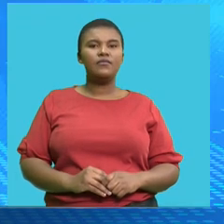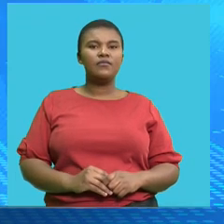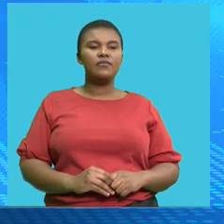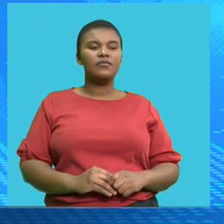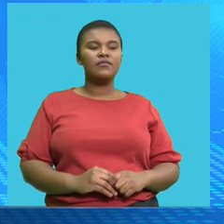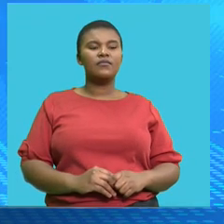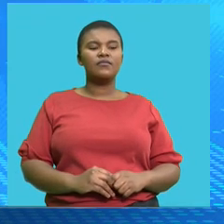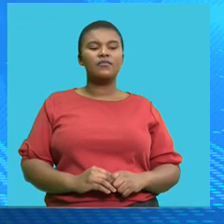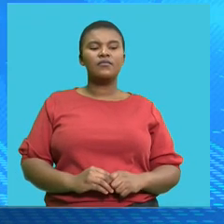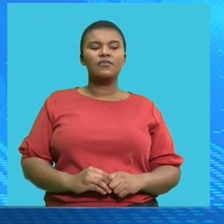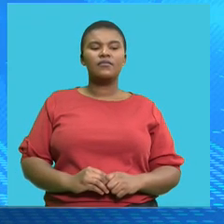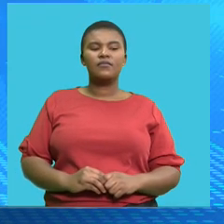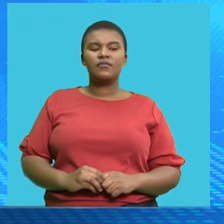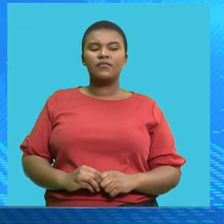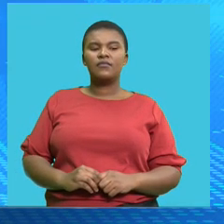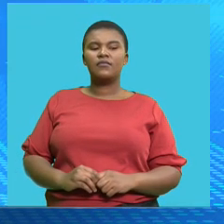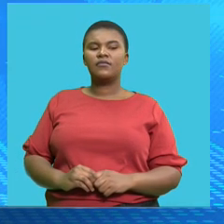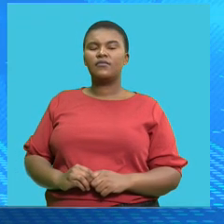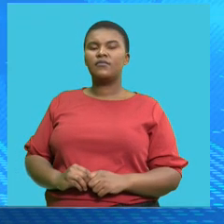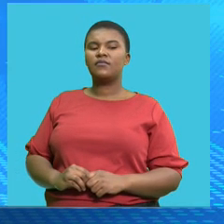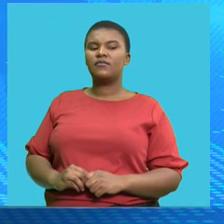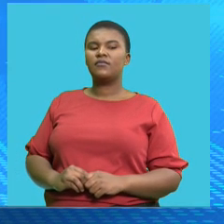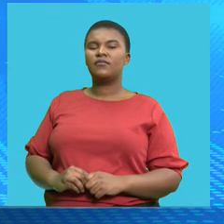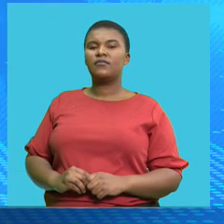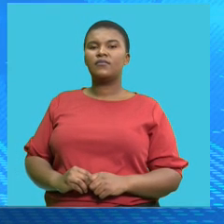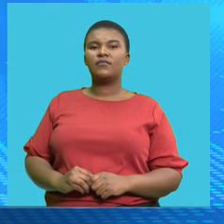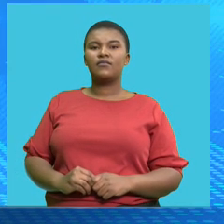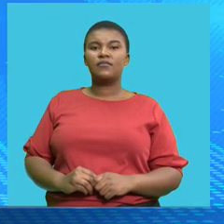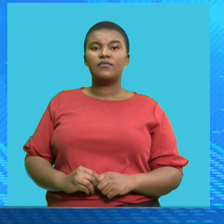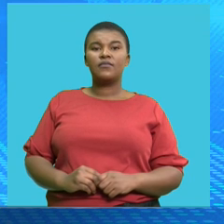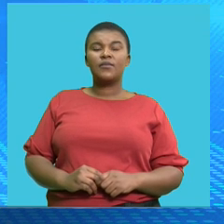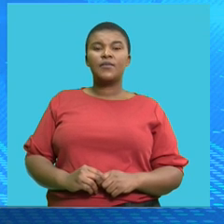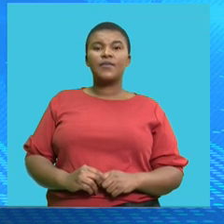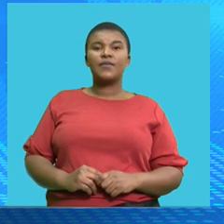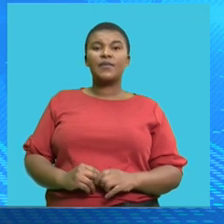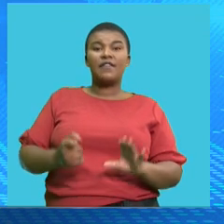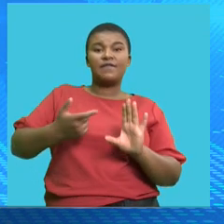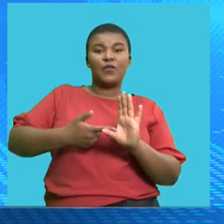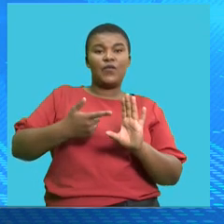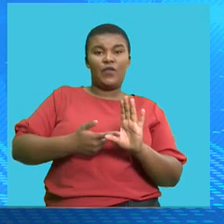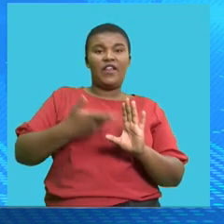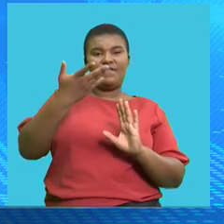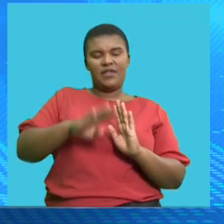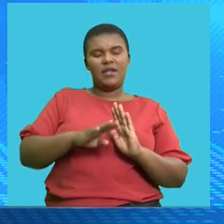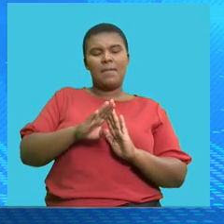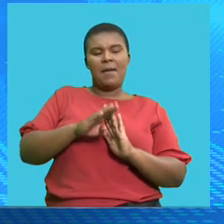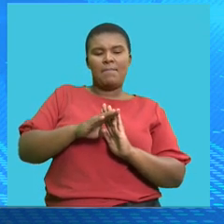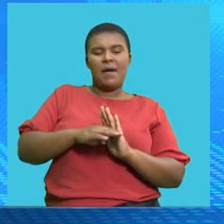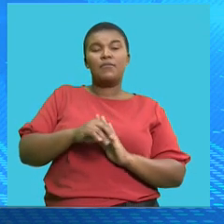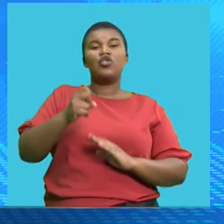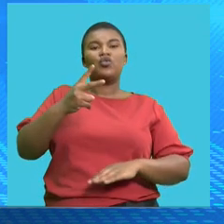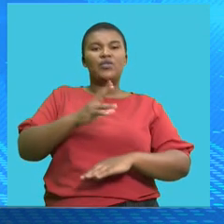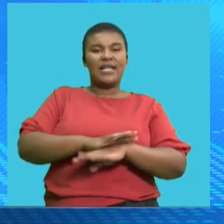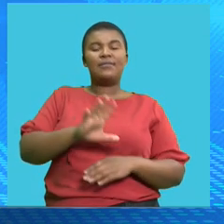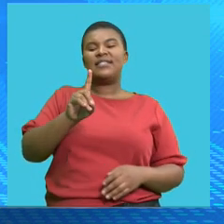fuel prices have been cut for the second consecutive month and this is for the month of july the changes that were announced by the department